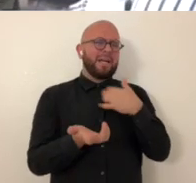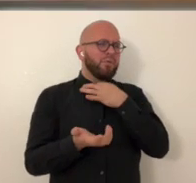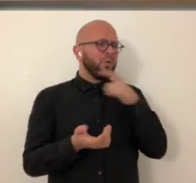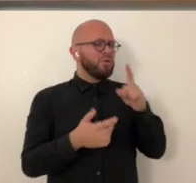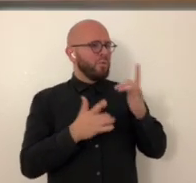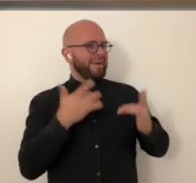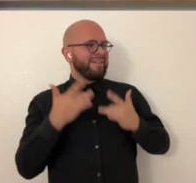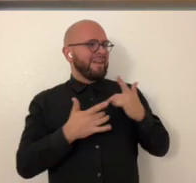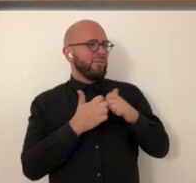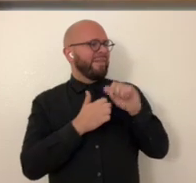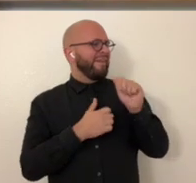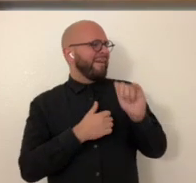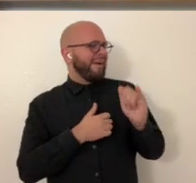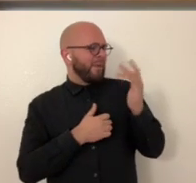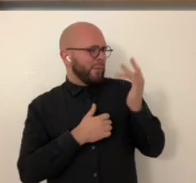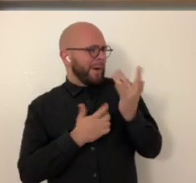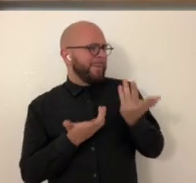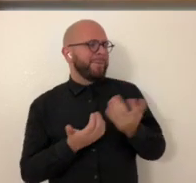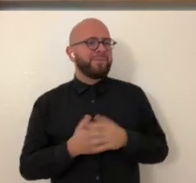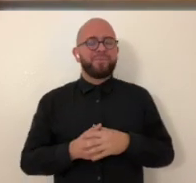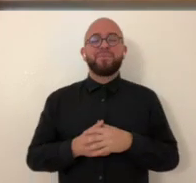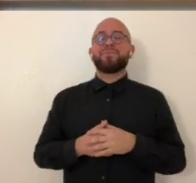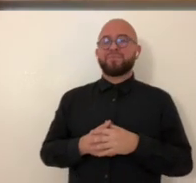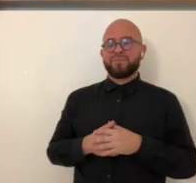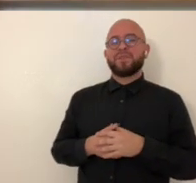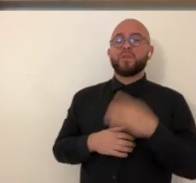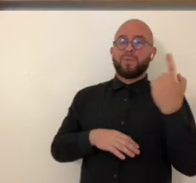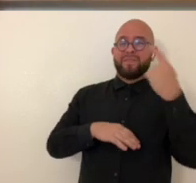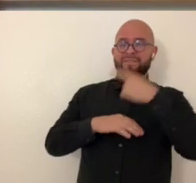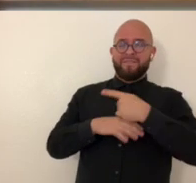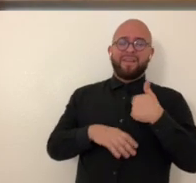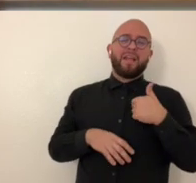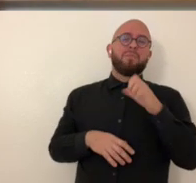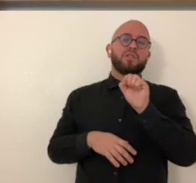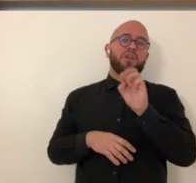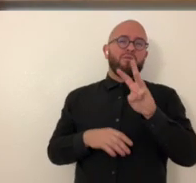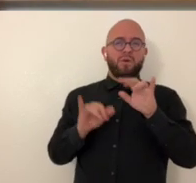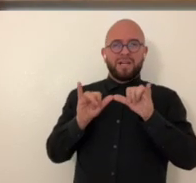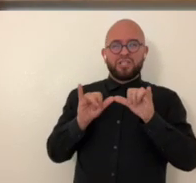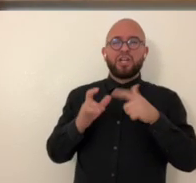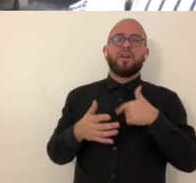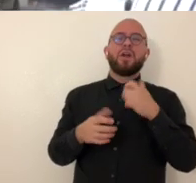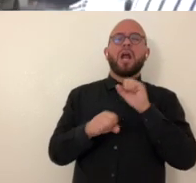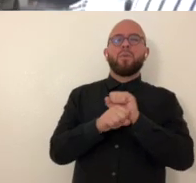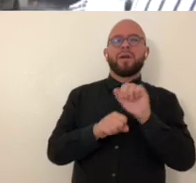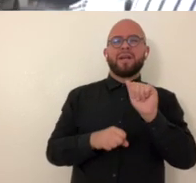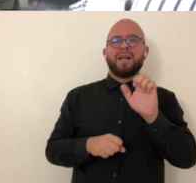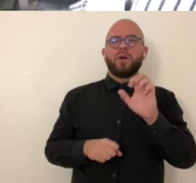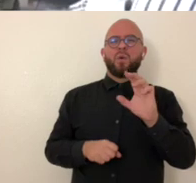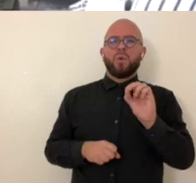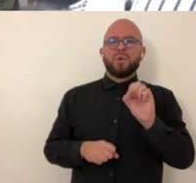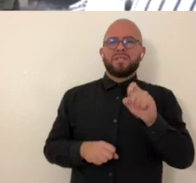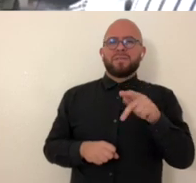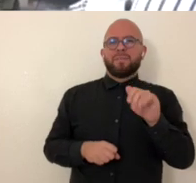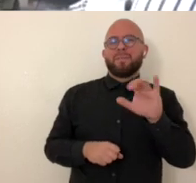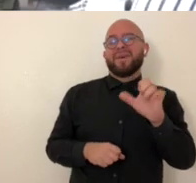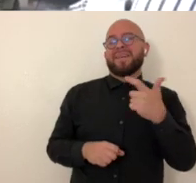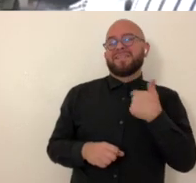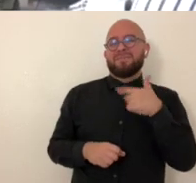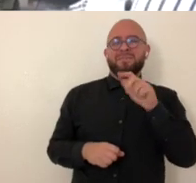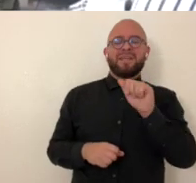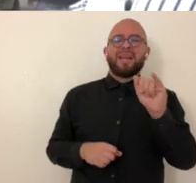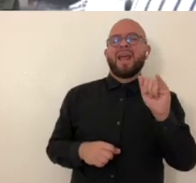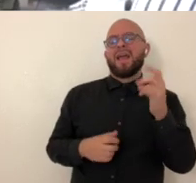that's just it's really fascinating stuff what got you excited with ai so um by the day i'm a software engineer